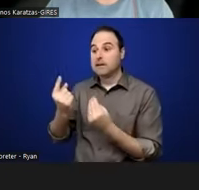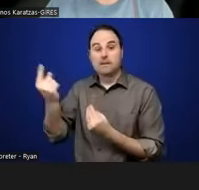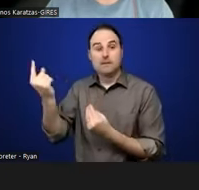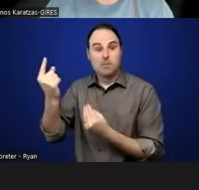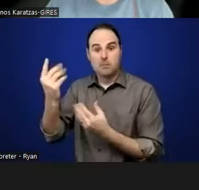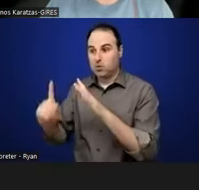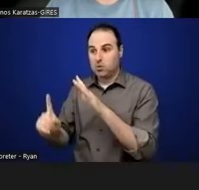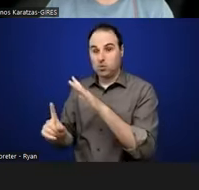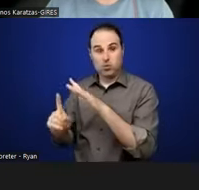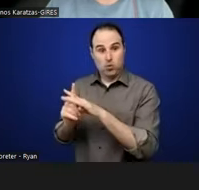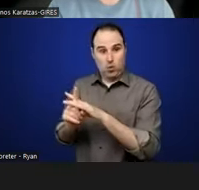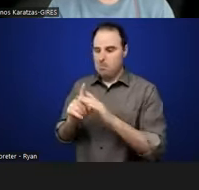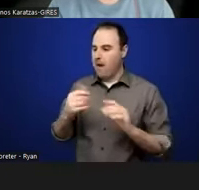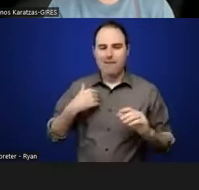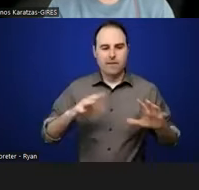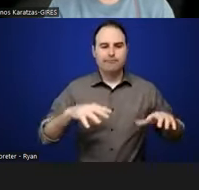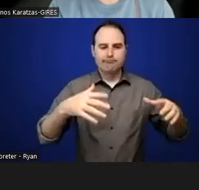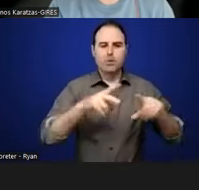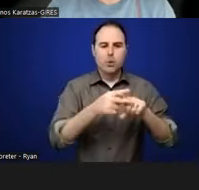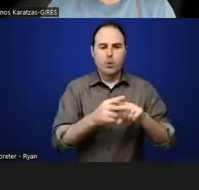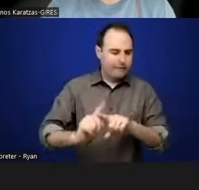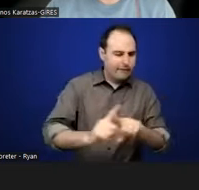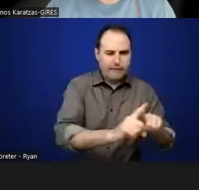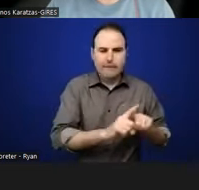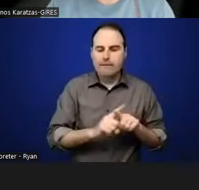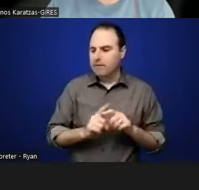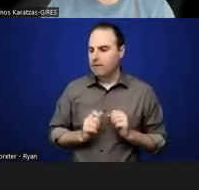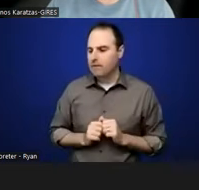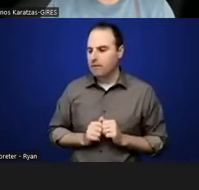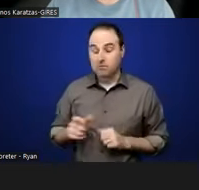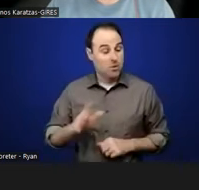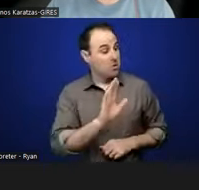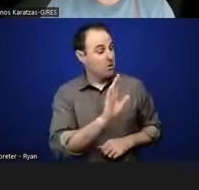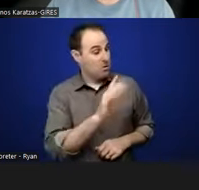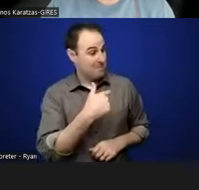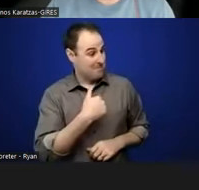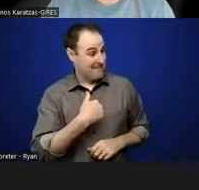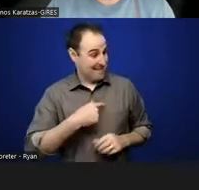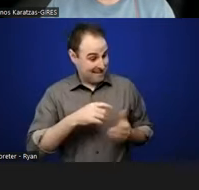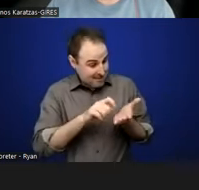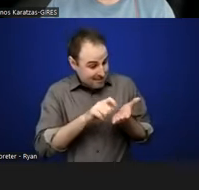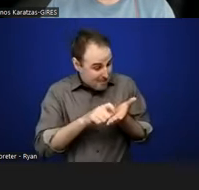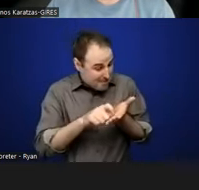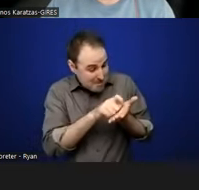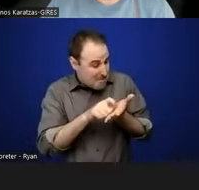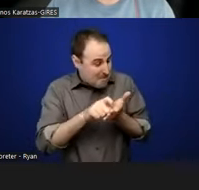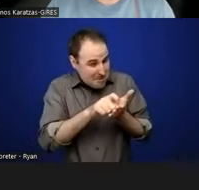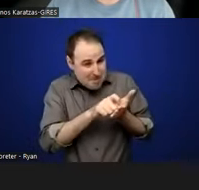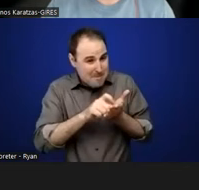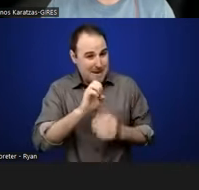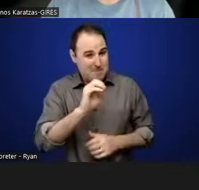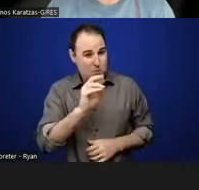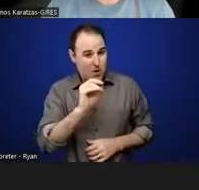And they may say, well, I do embroidery. And you're like, what? Like, what would it look like to bring embroidery into that space? What would it look like to bring